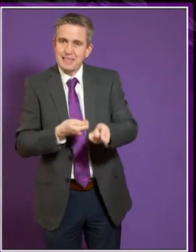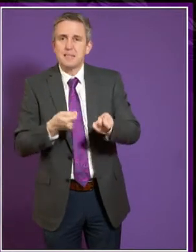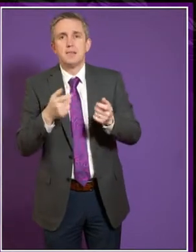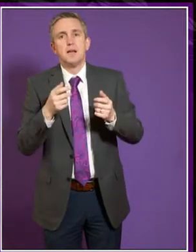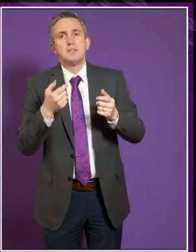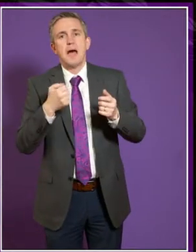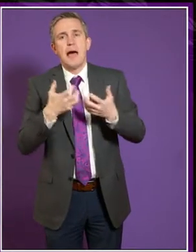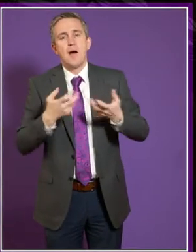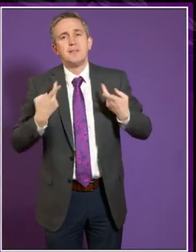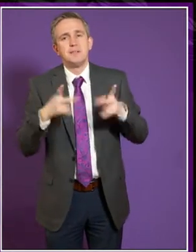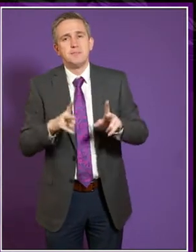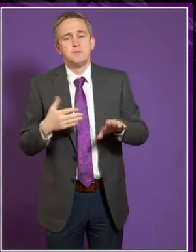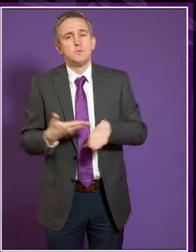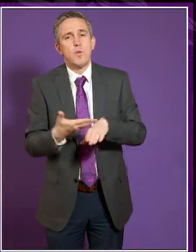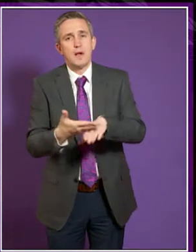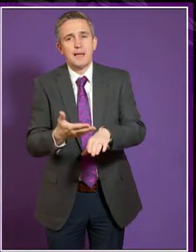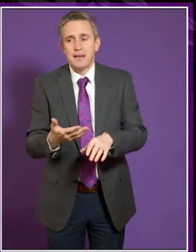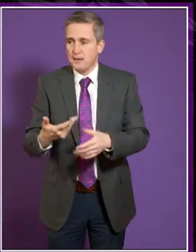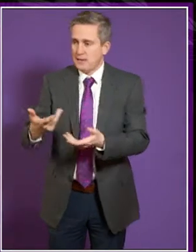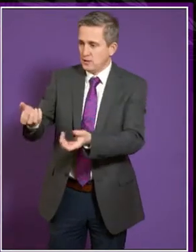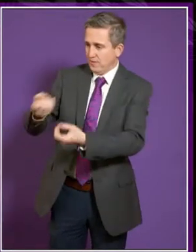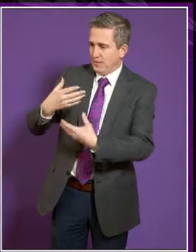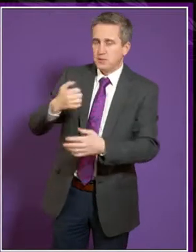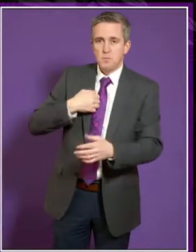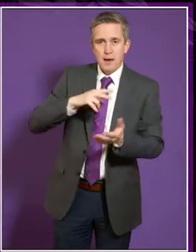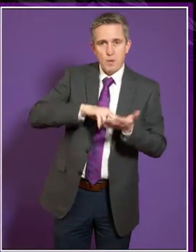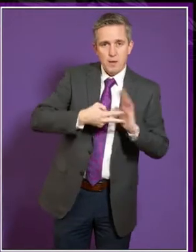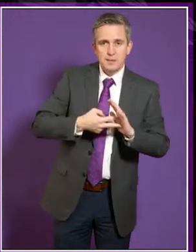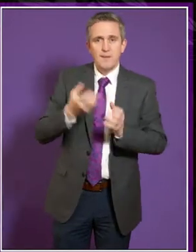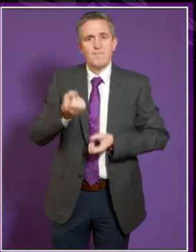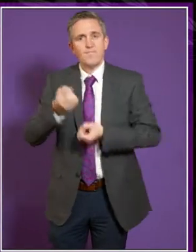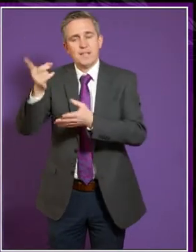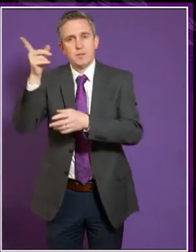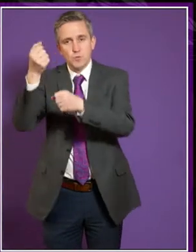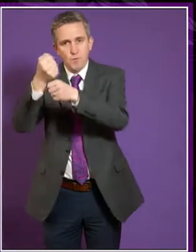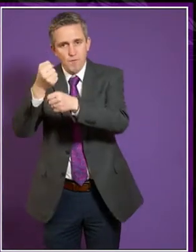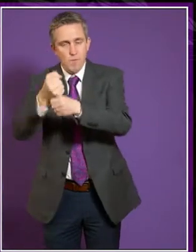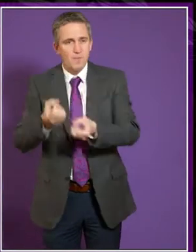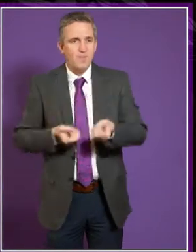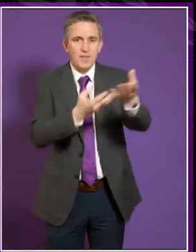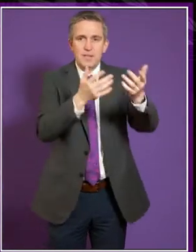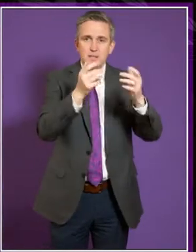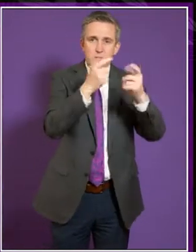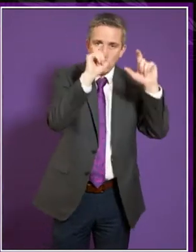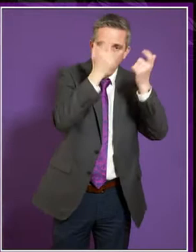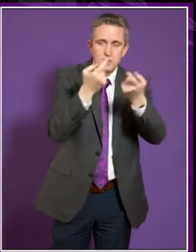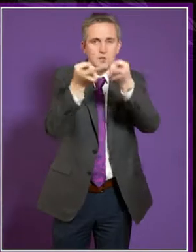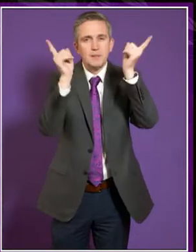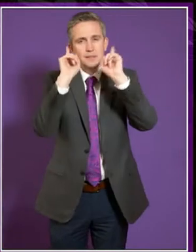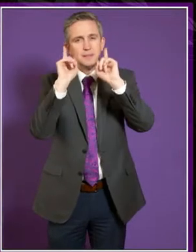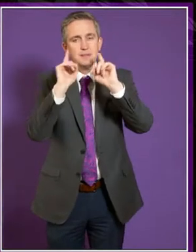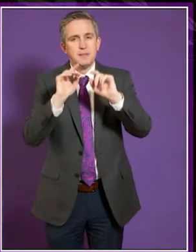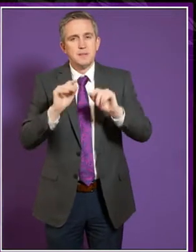how my organisation, how the government, how the universities and colleges are delivering access. So we need to be careful that we're not